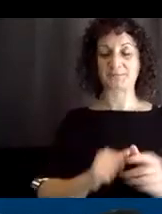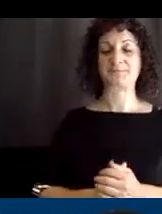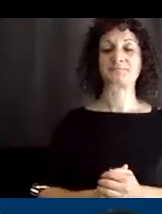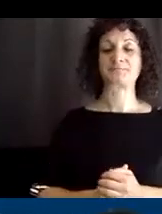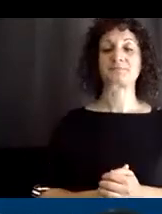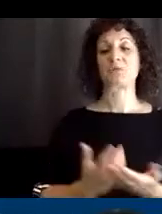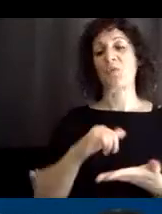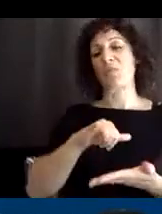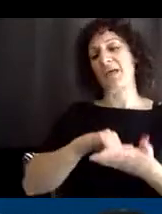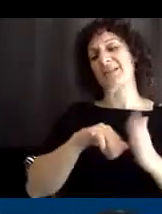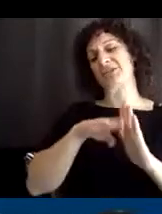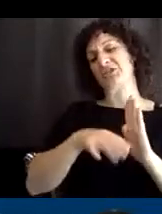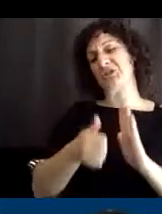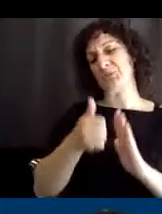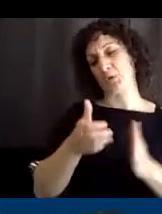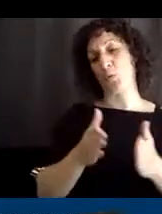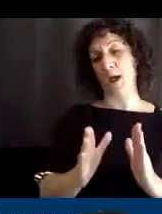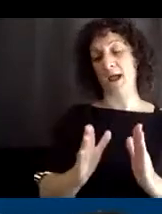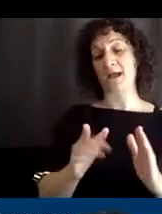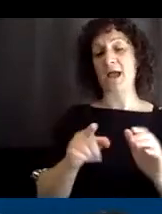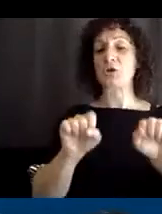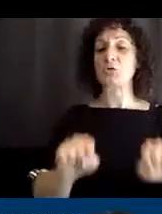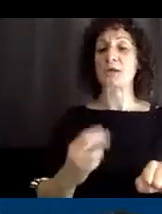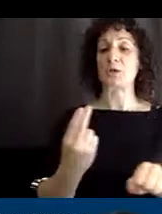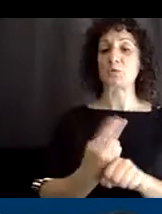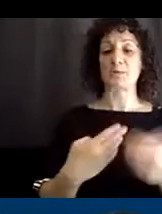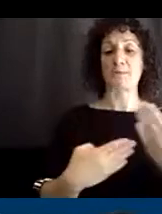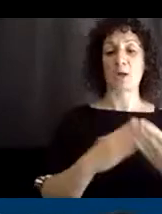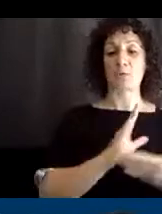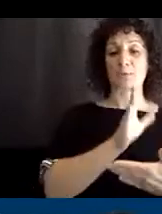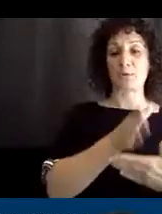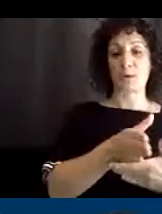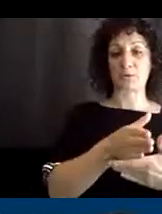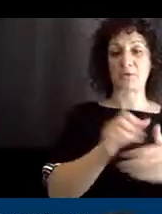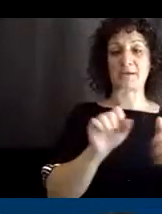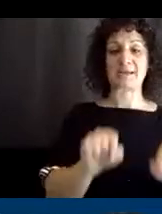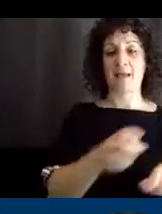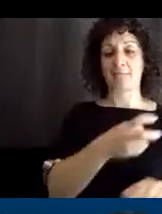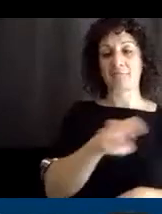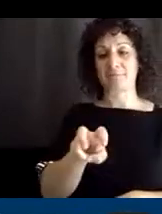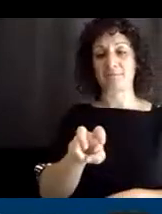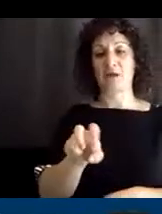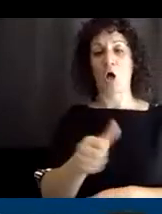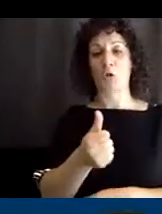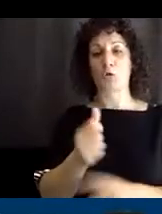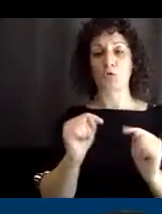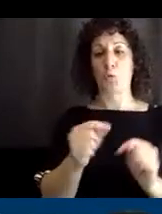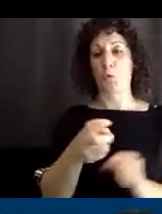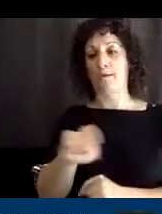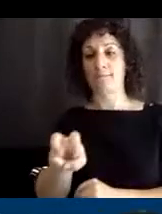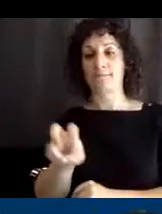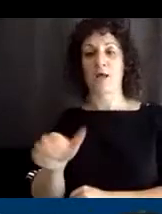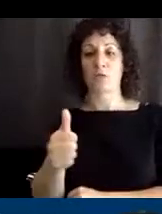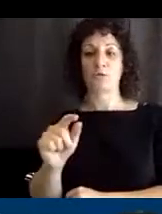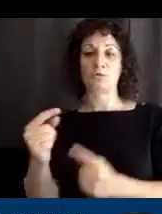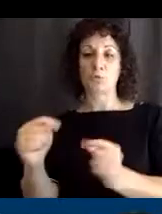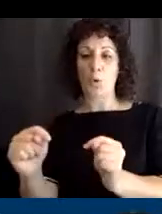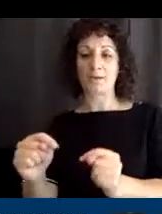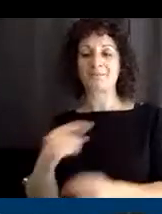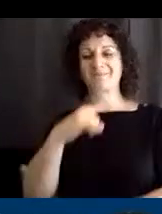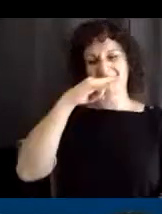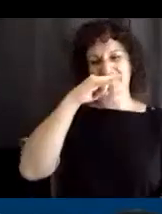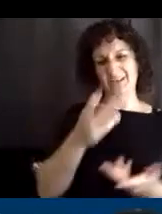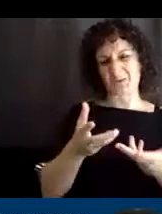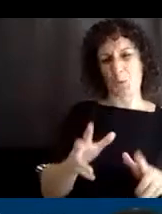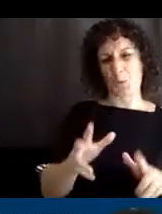the battery interrupter from toy to toy, which adds some variety and some motivation. You know, kids don't want to play with the same toy